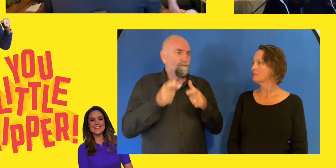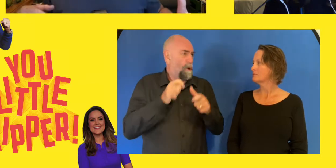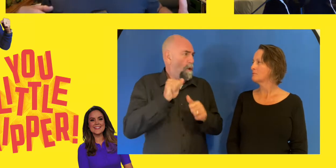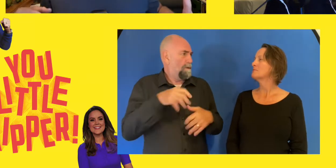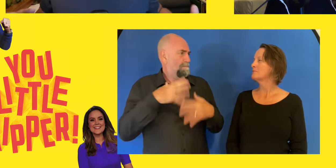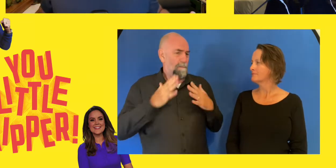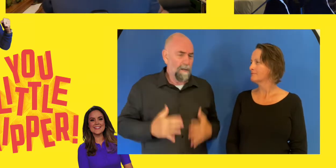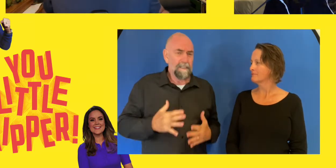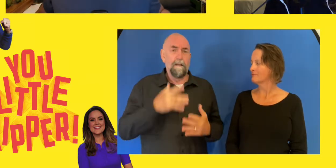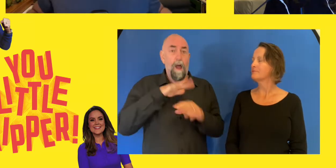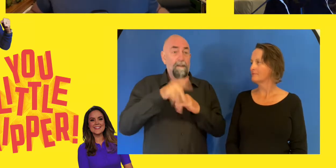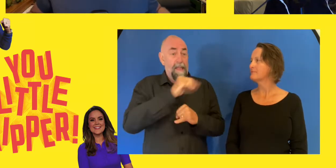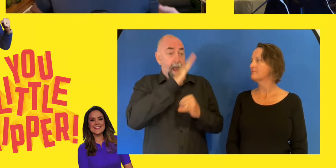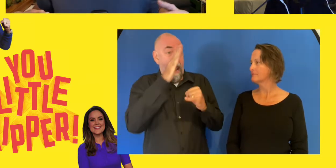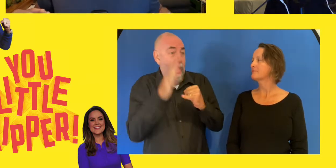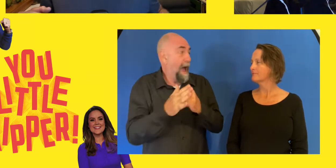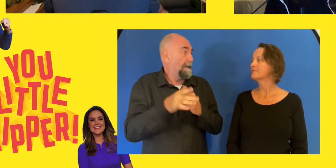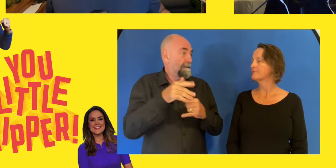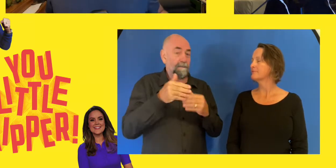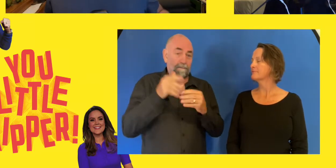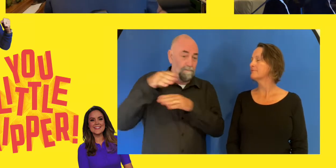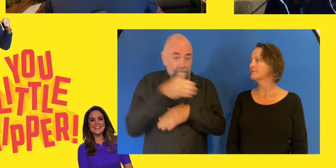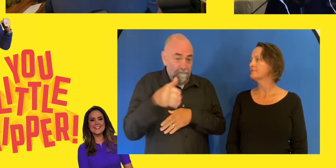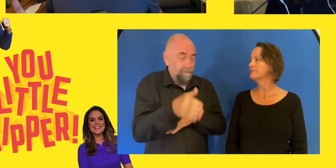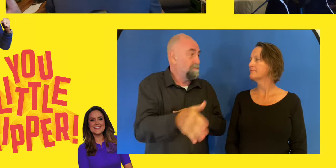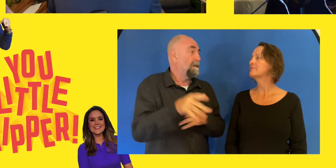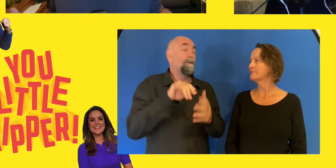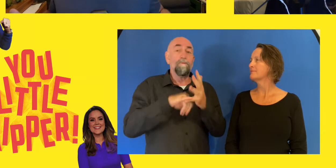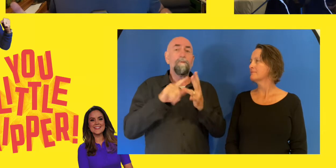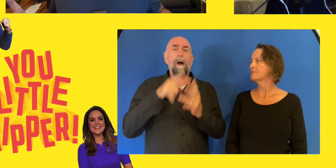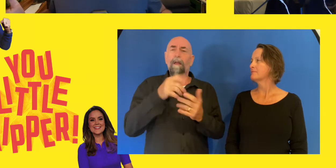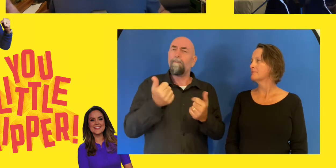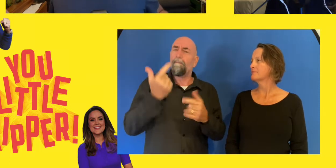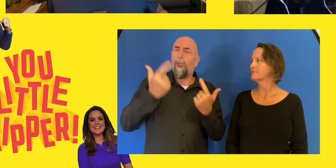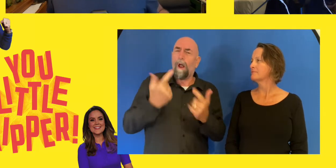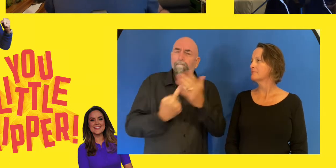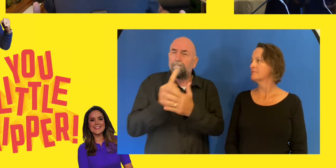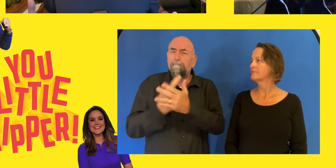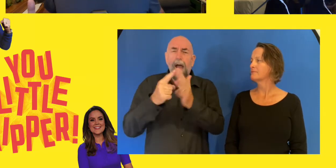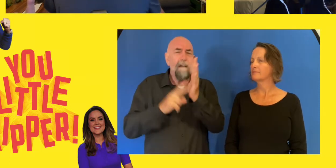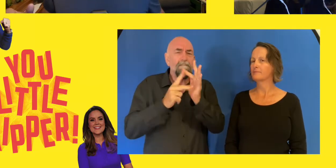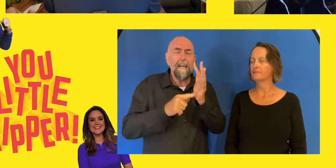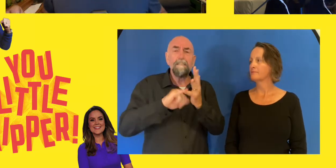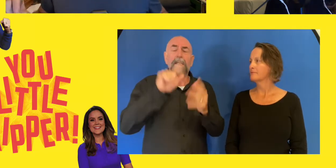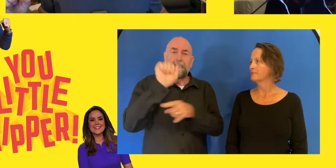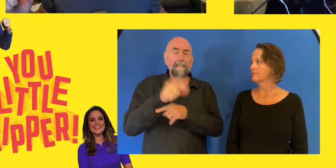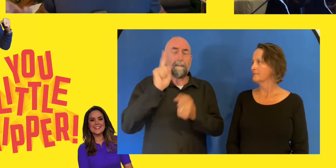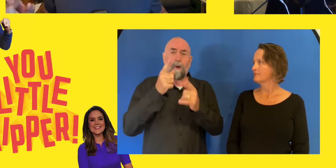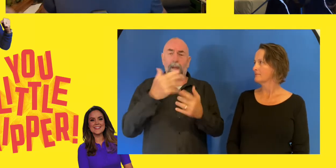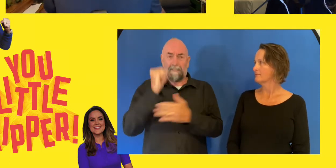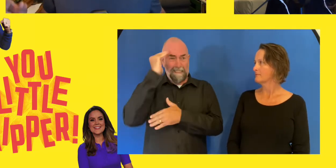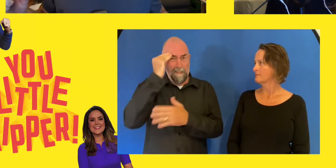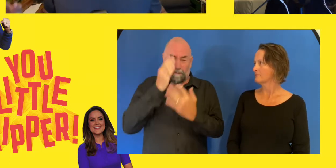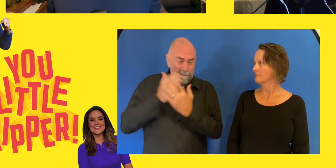And in a lot of events, you've got to not only fight against the slope, but sometimes there is a variation of disability that can make it an